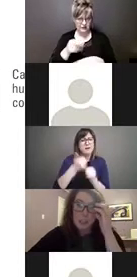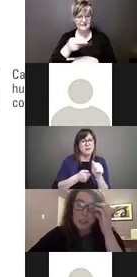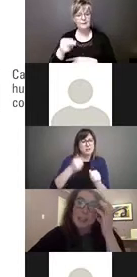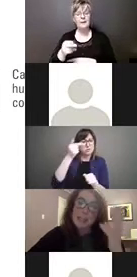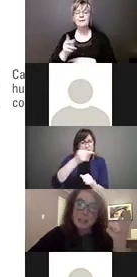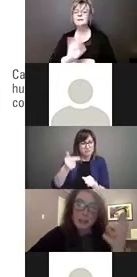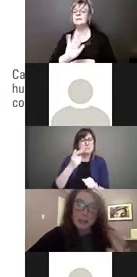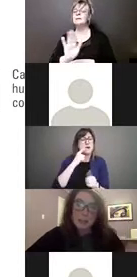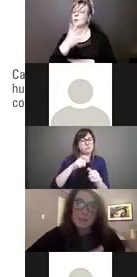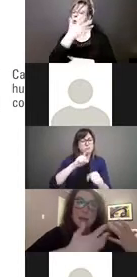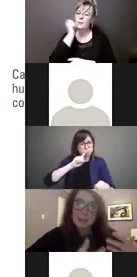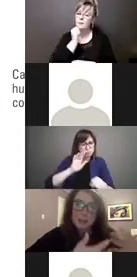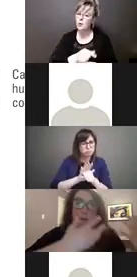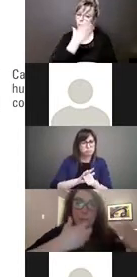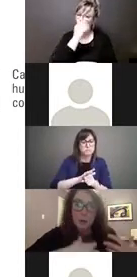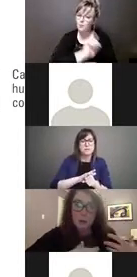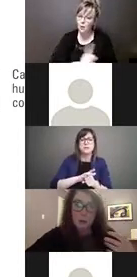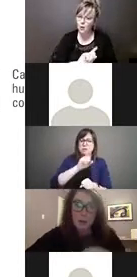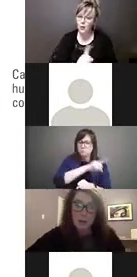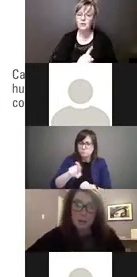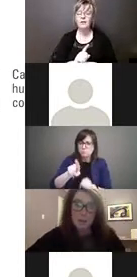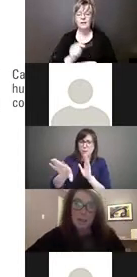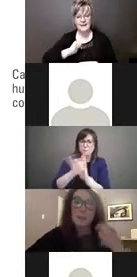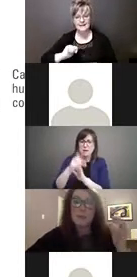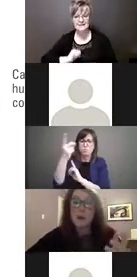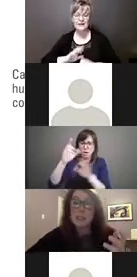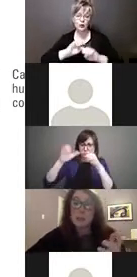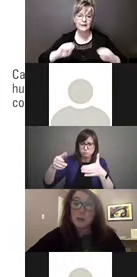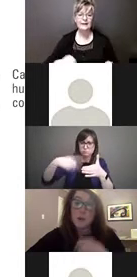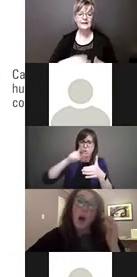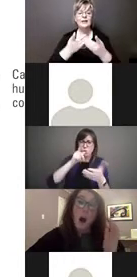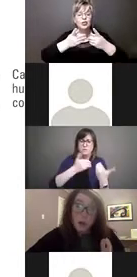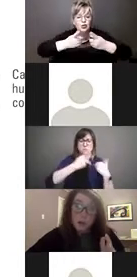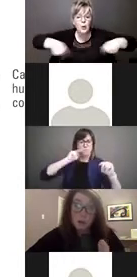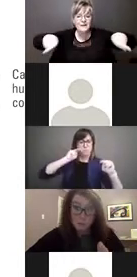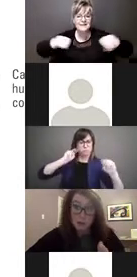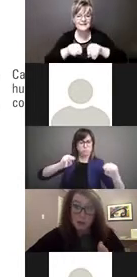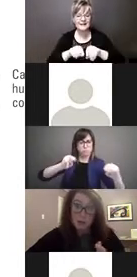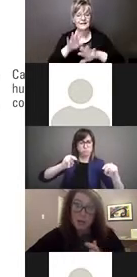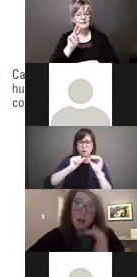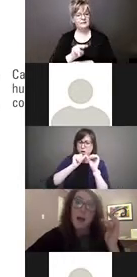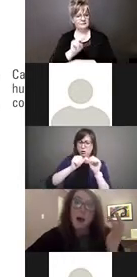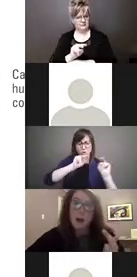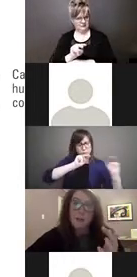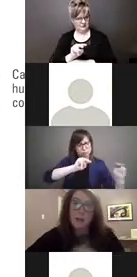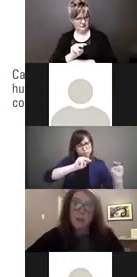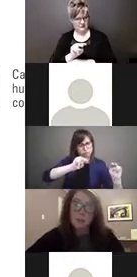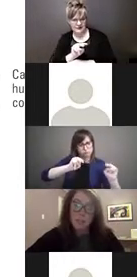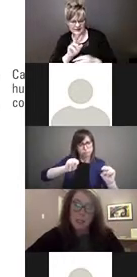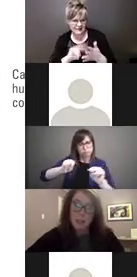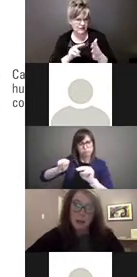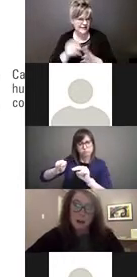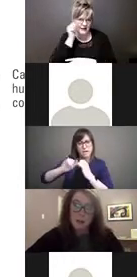Convention to designate a domestic monitoring mechanism that is responsible for ongoing monitoring of the